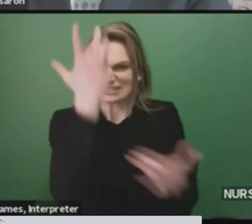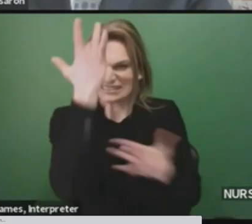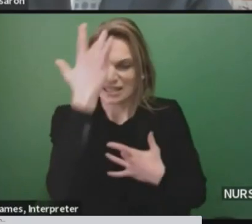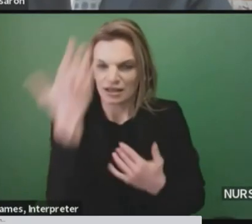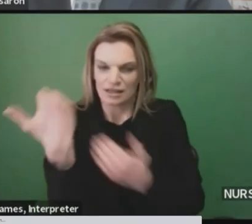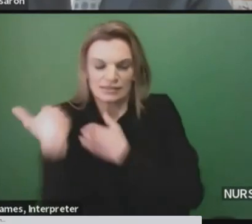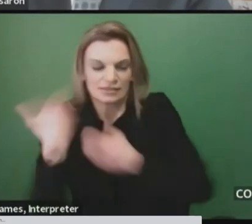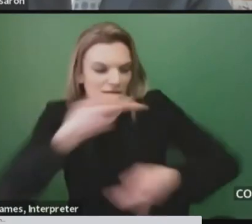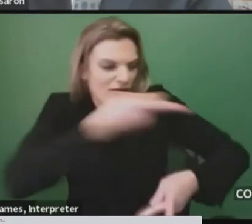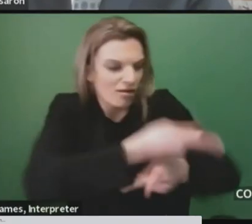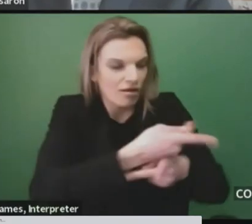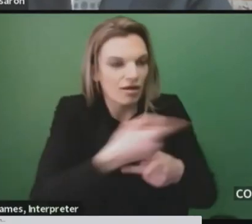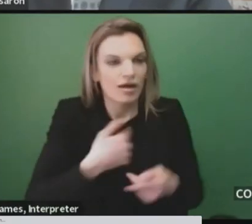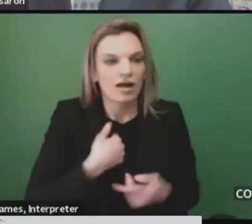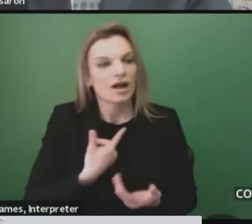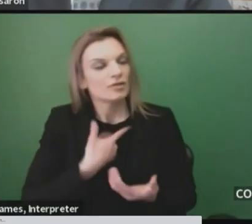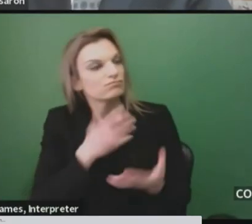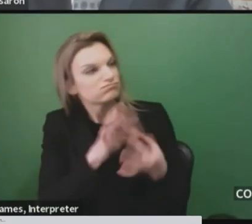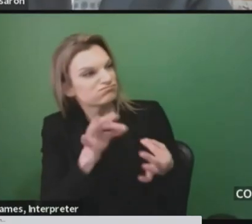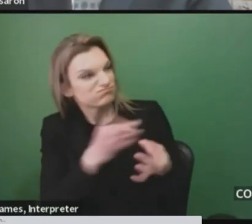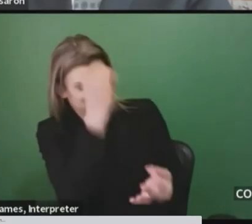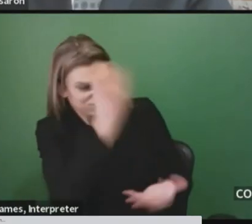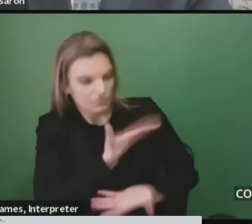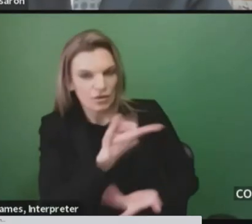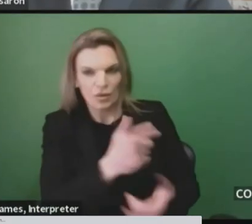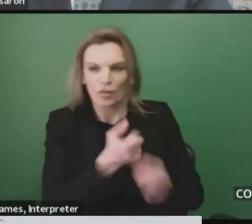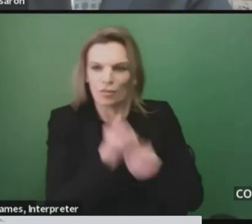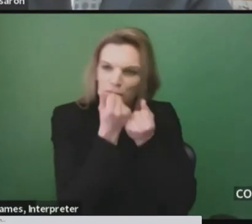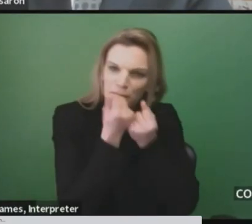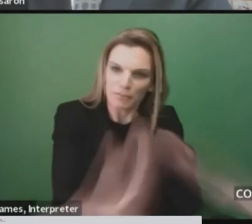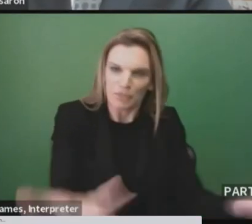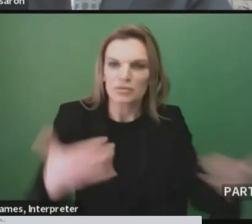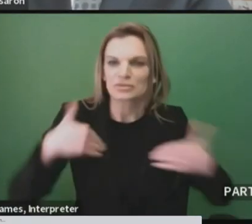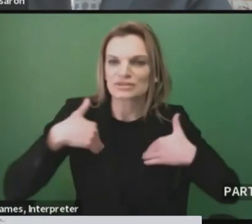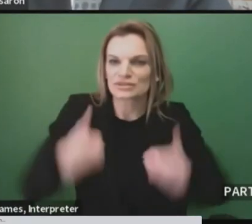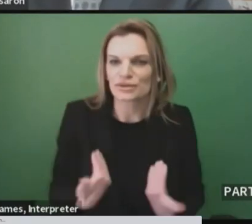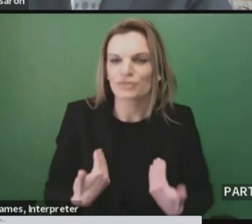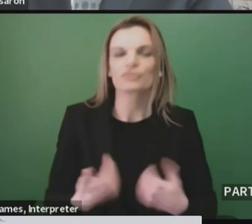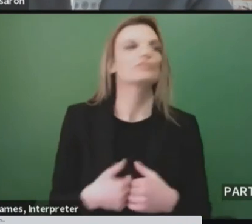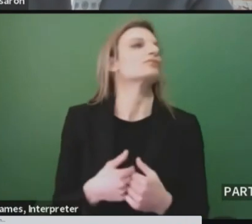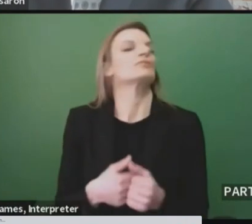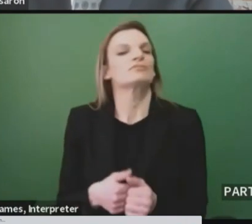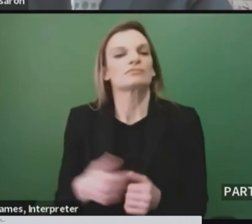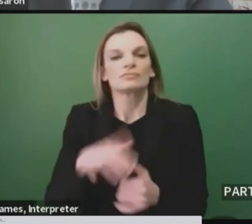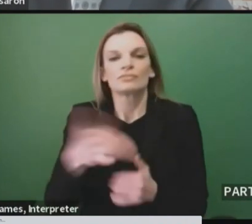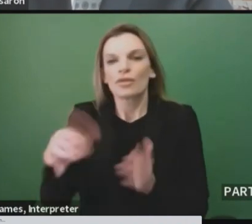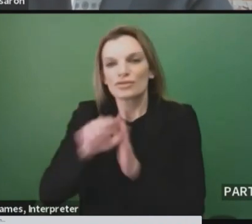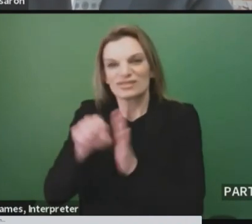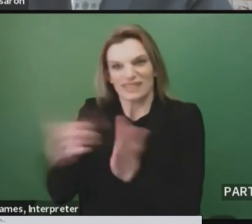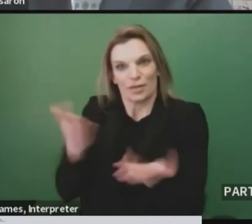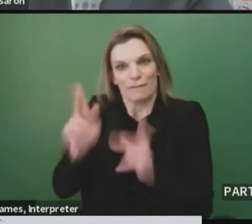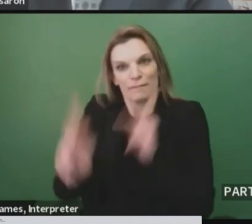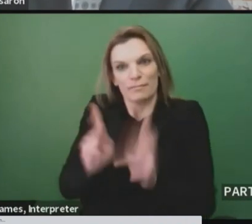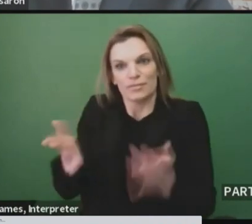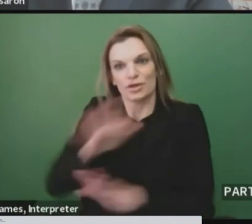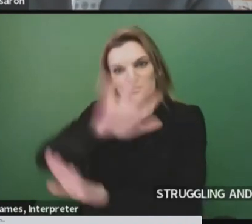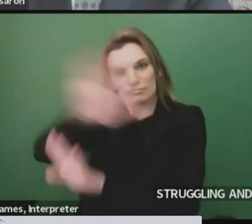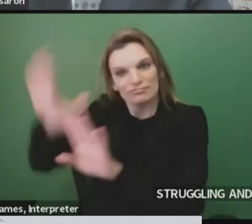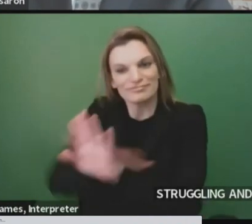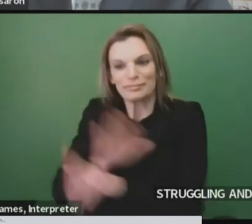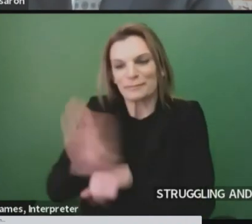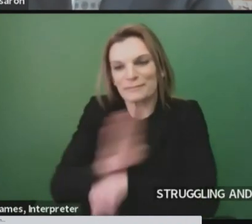I've with small business owners across the state who are just praying for some crucial support so that they can keep their doors open.